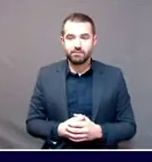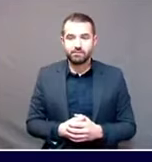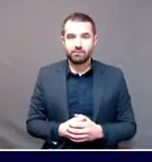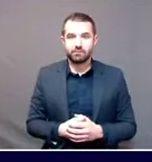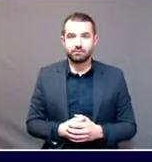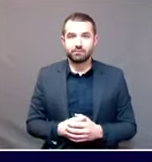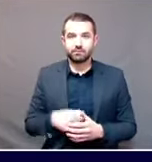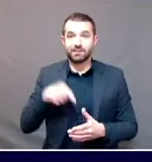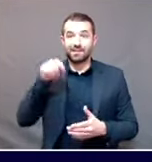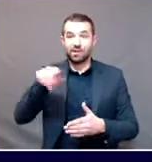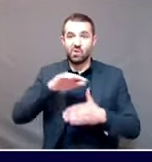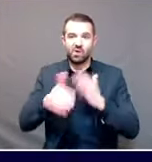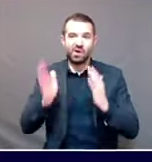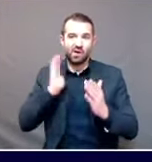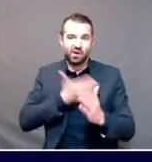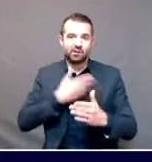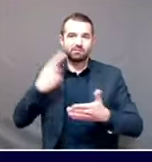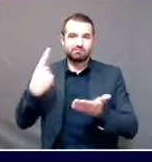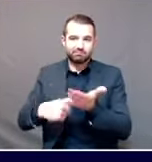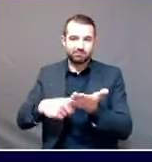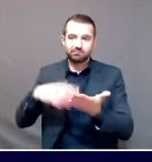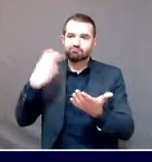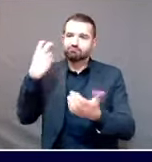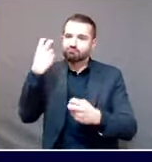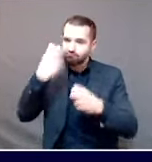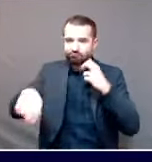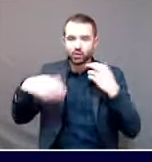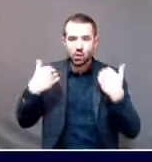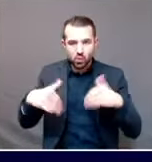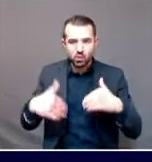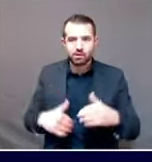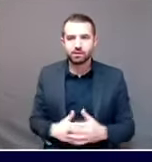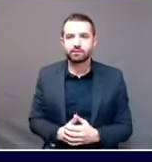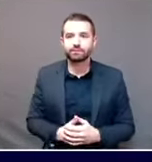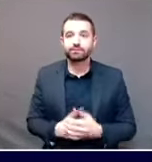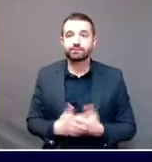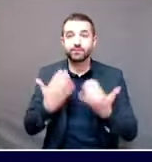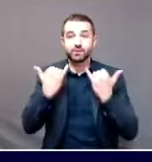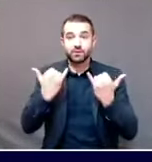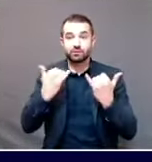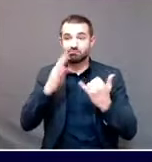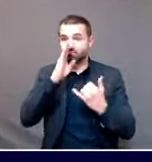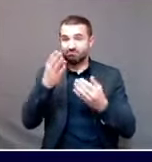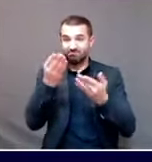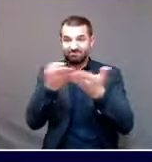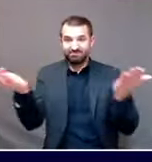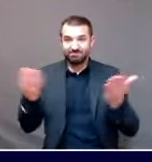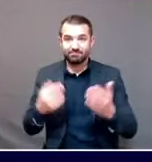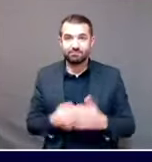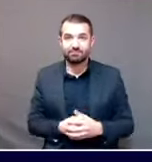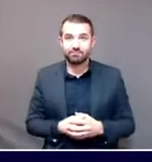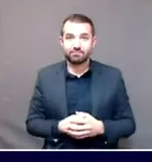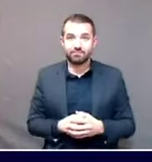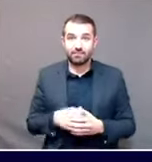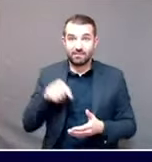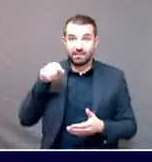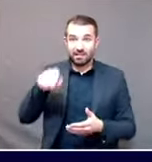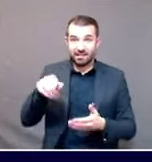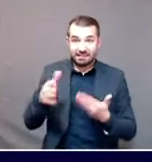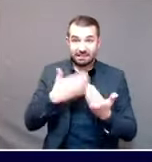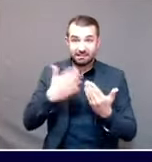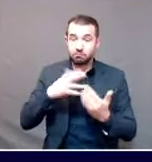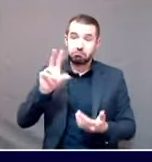I just I want to take the opportunity again to tell people that there are no easy choices anymore where we are.